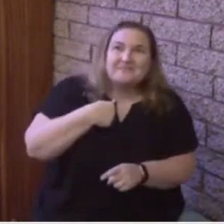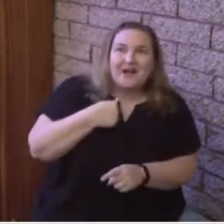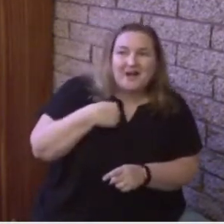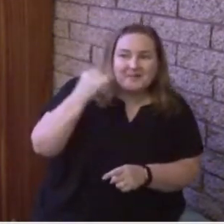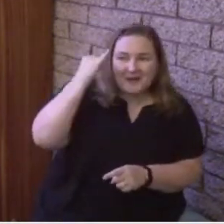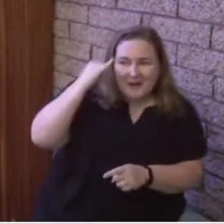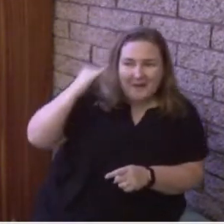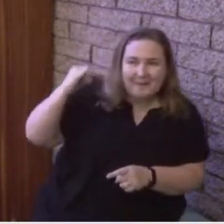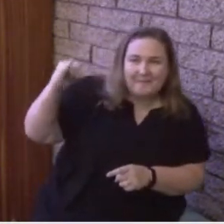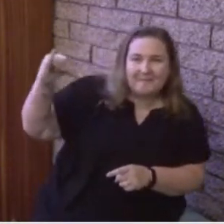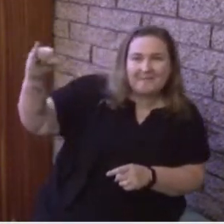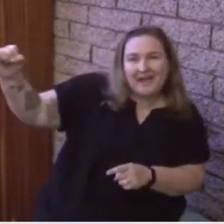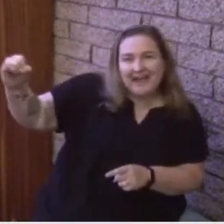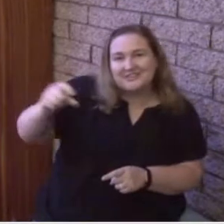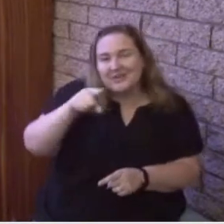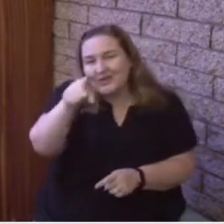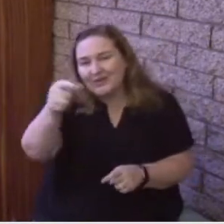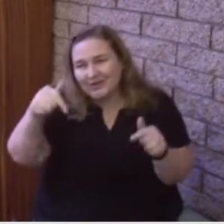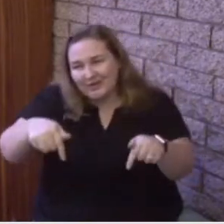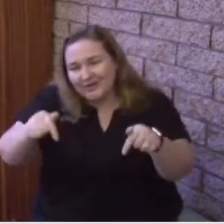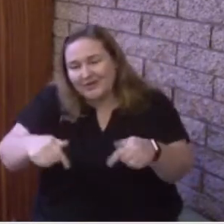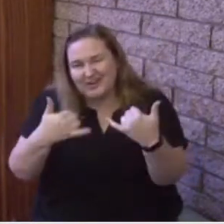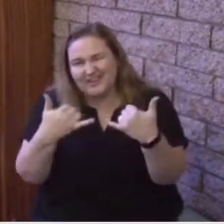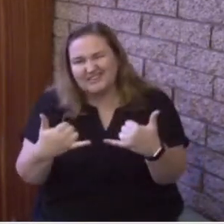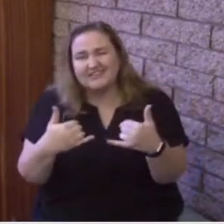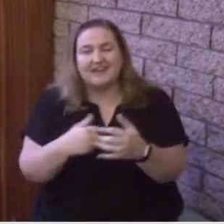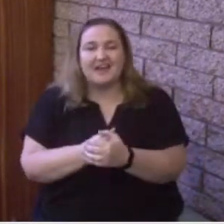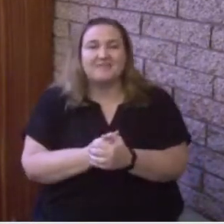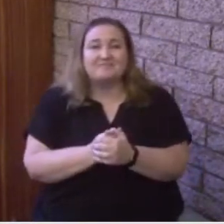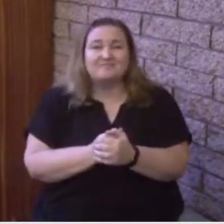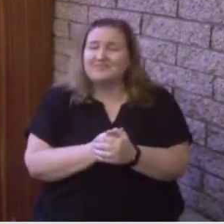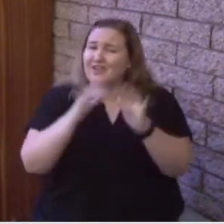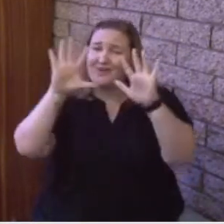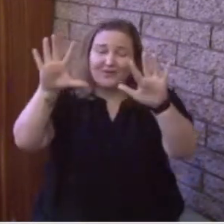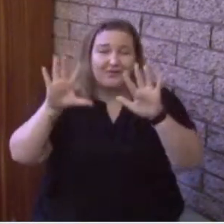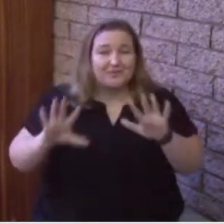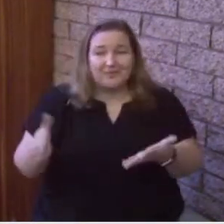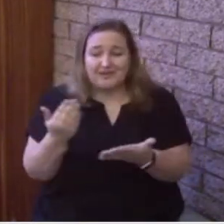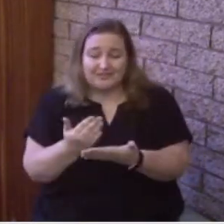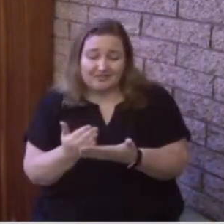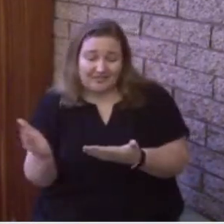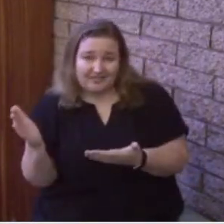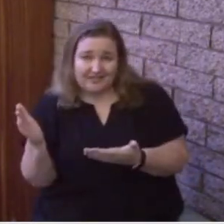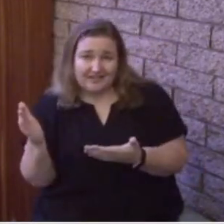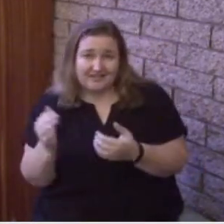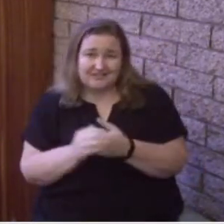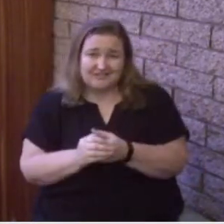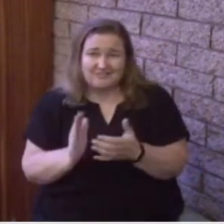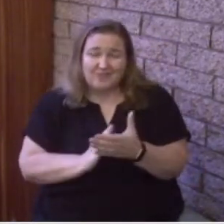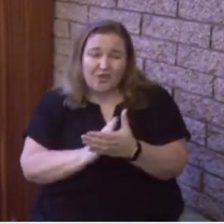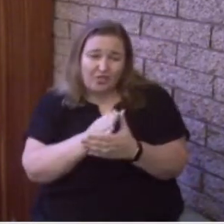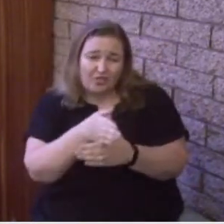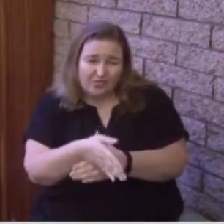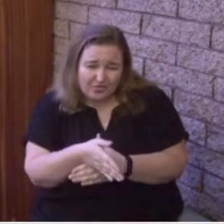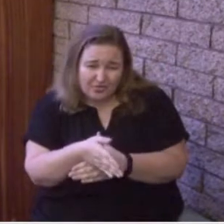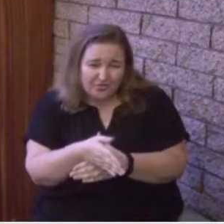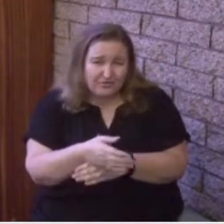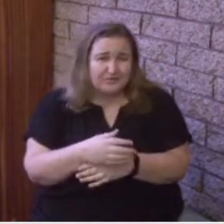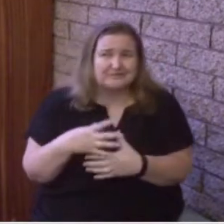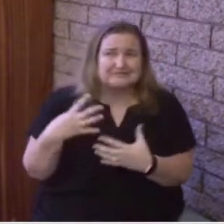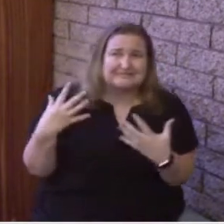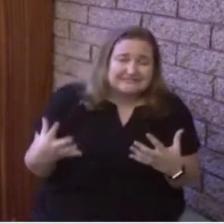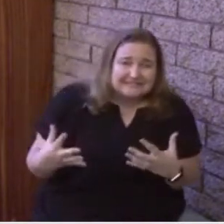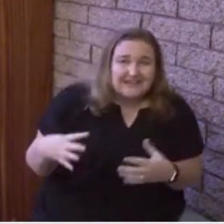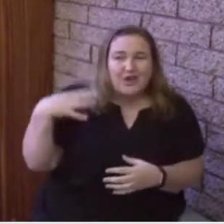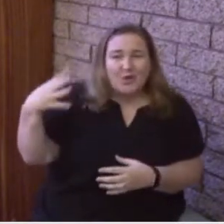that you're here with us today. You know, one of the wonderful things that through all this craziness